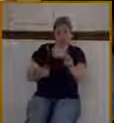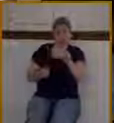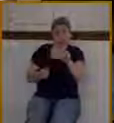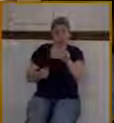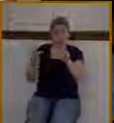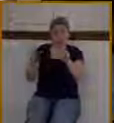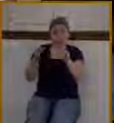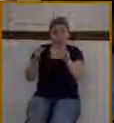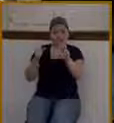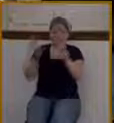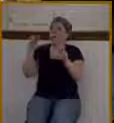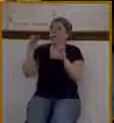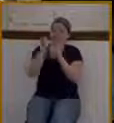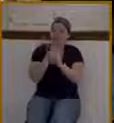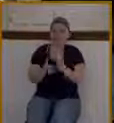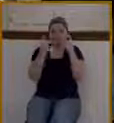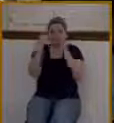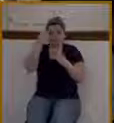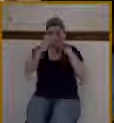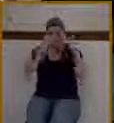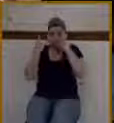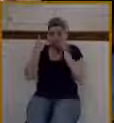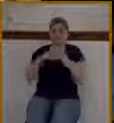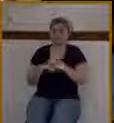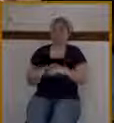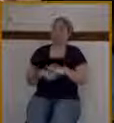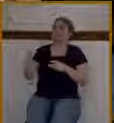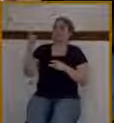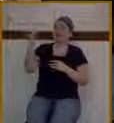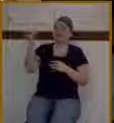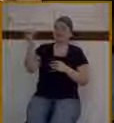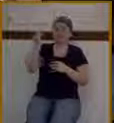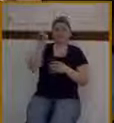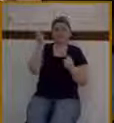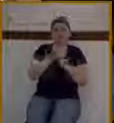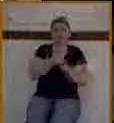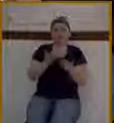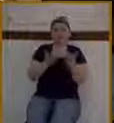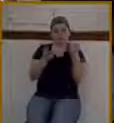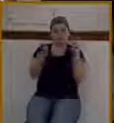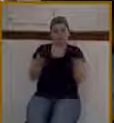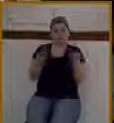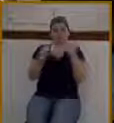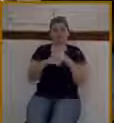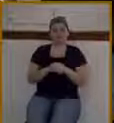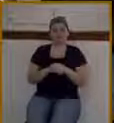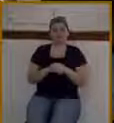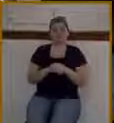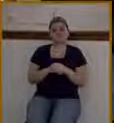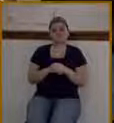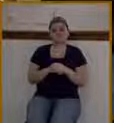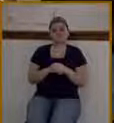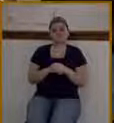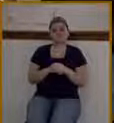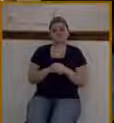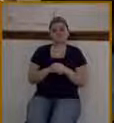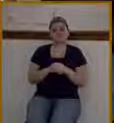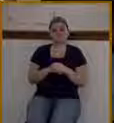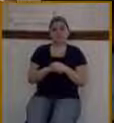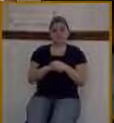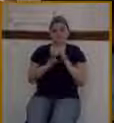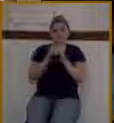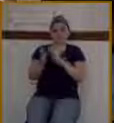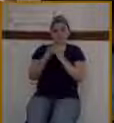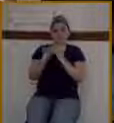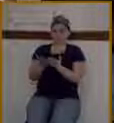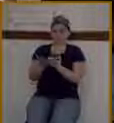thought. He knows everything about you. And he knew all these things. And